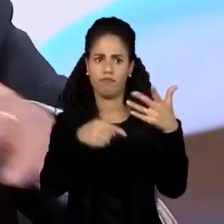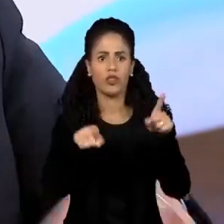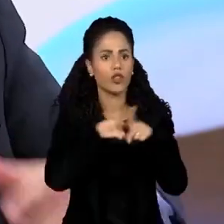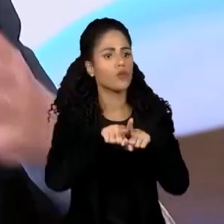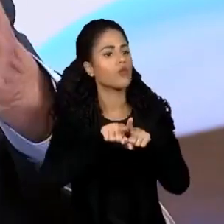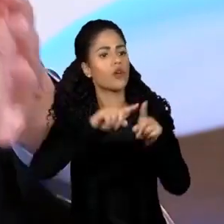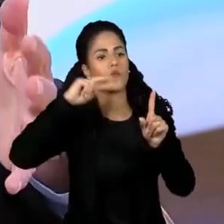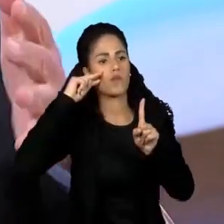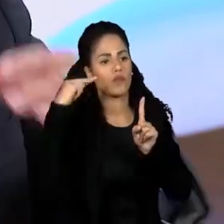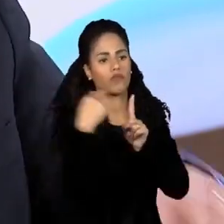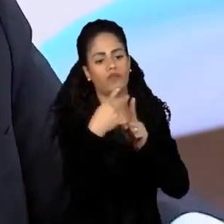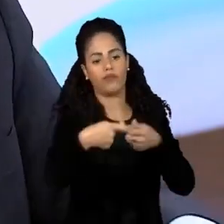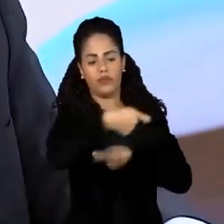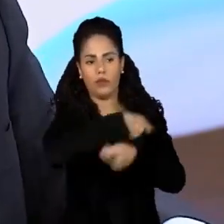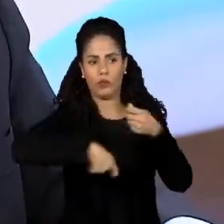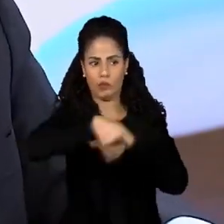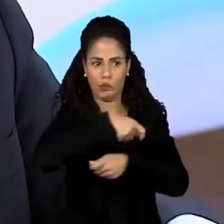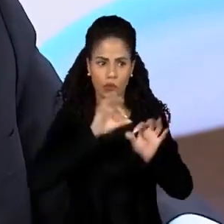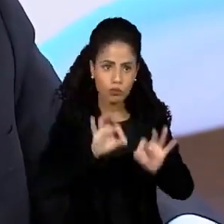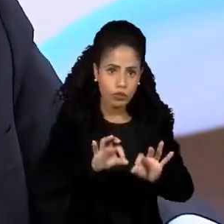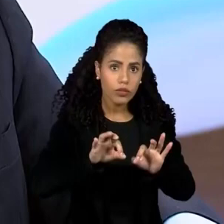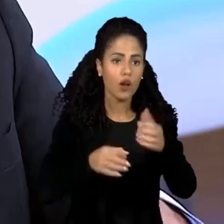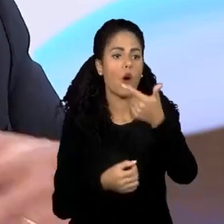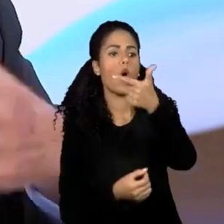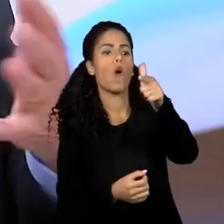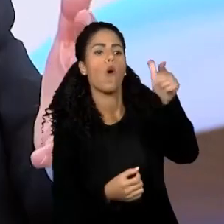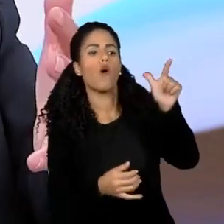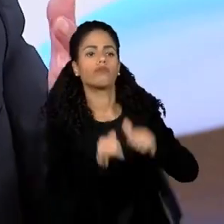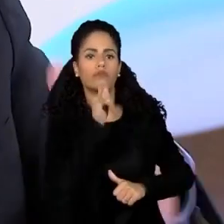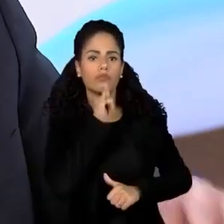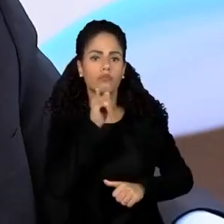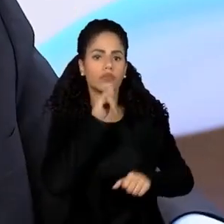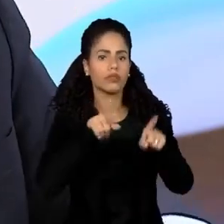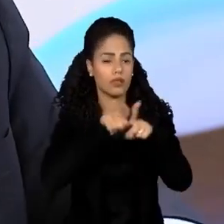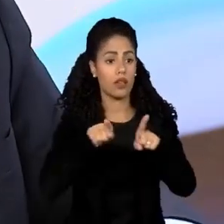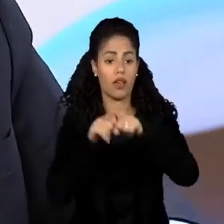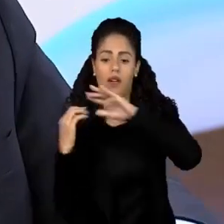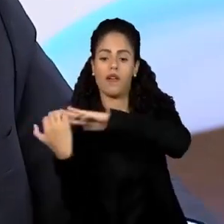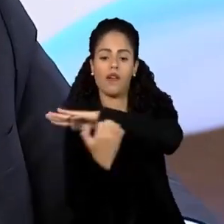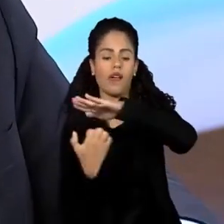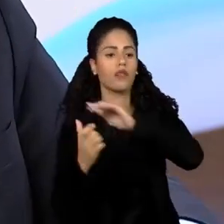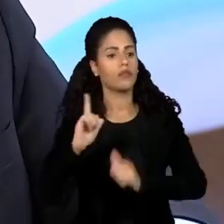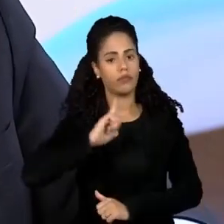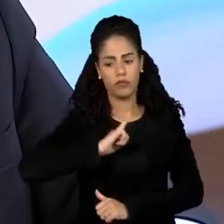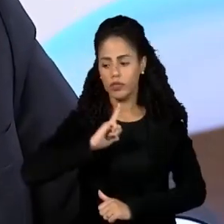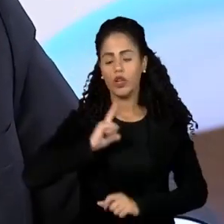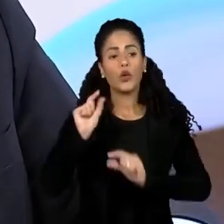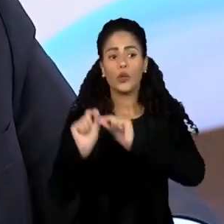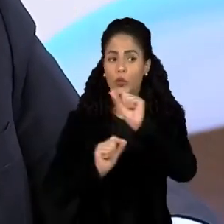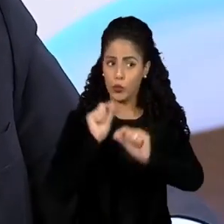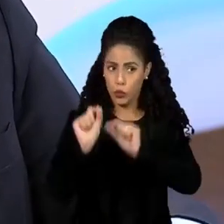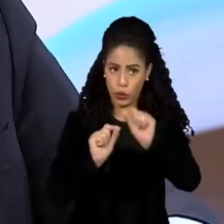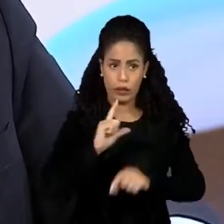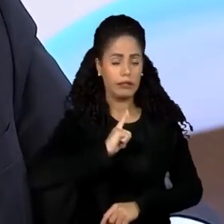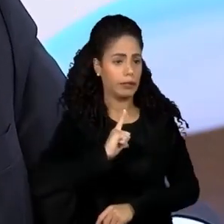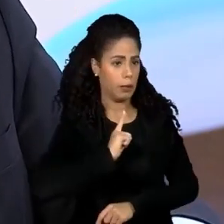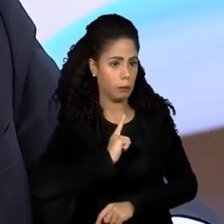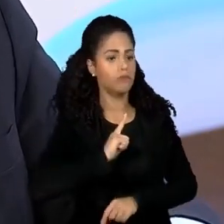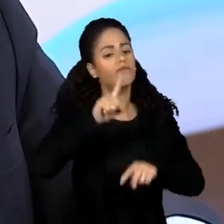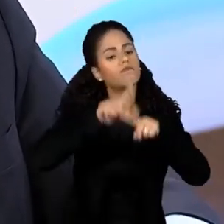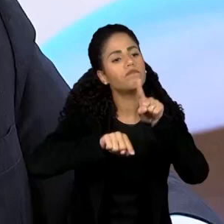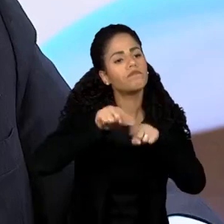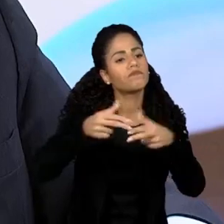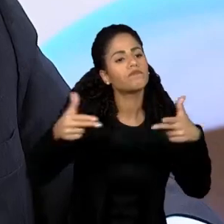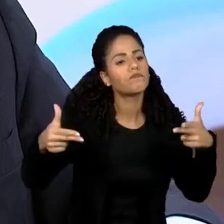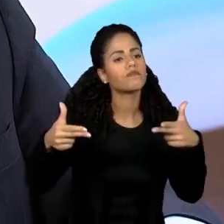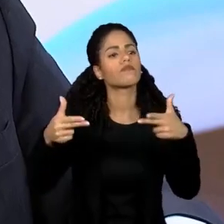economy. To give you some more examples, we have companies like the makers of